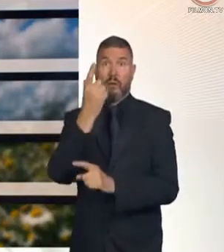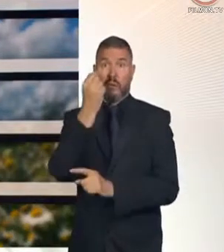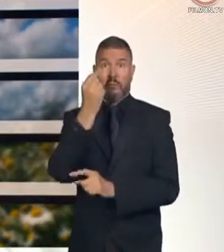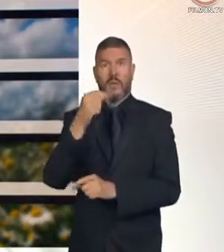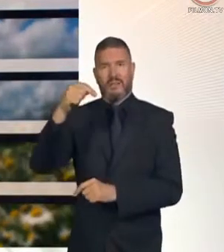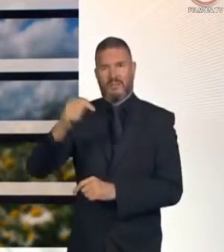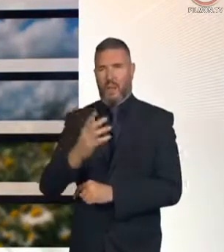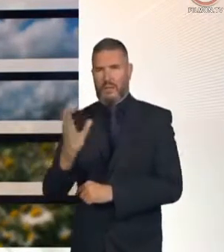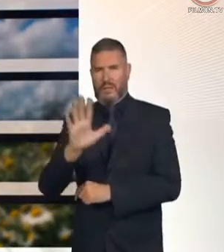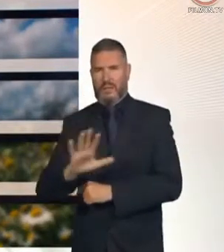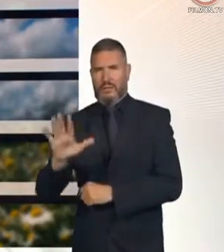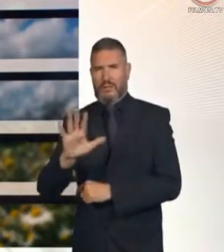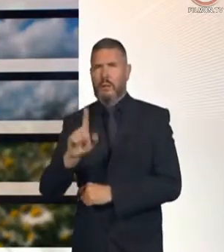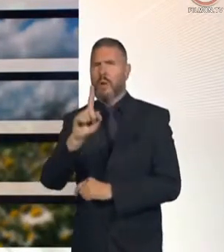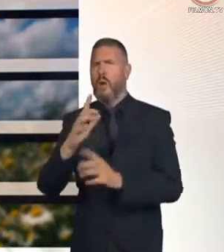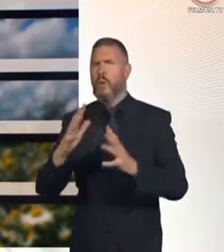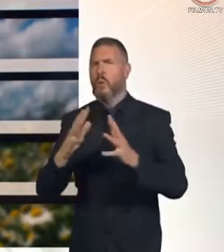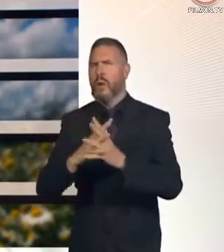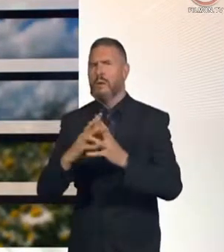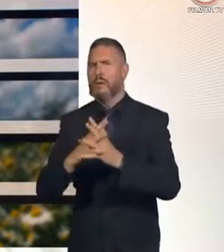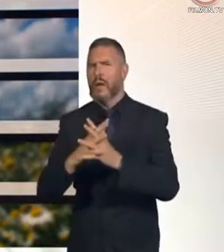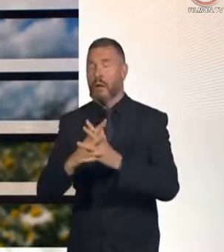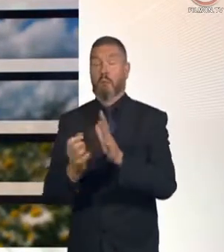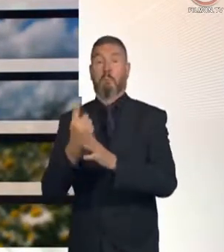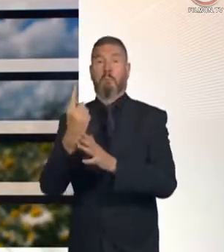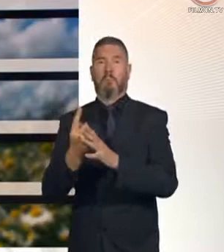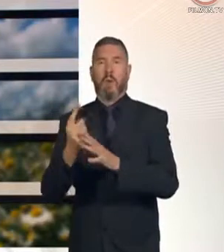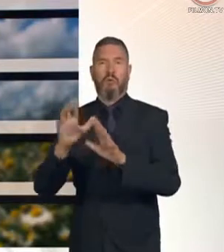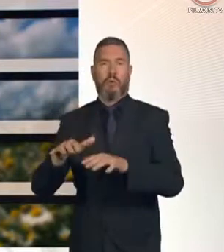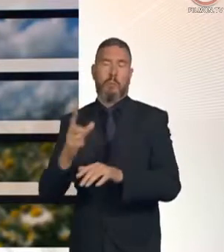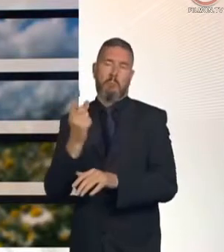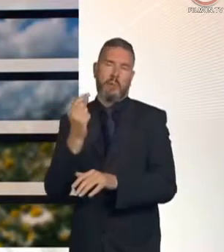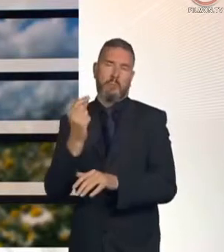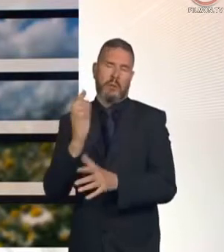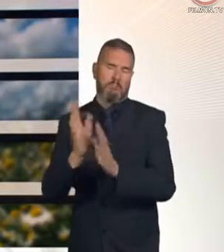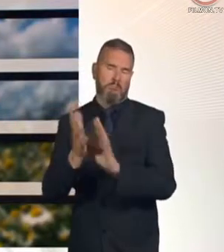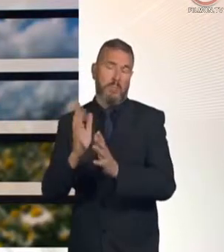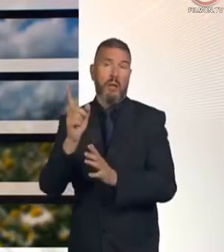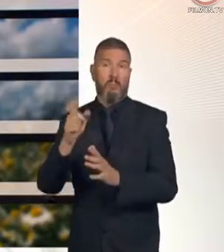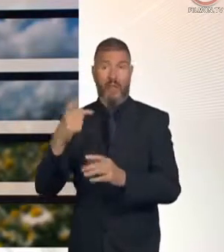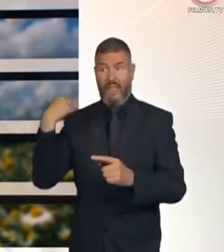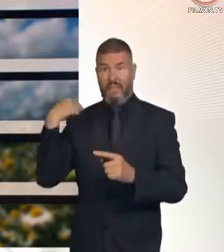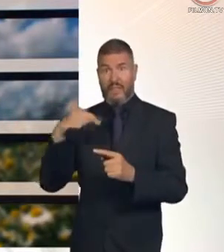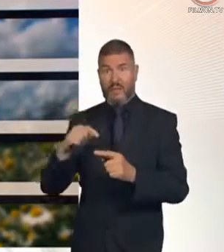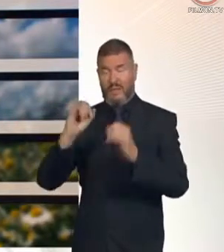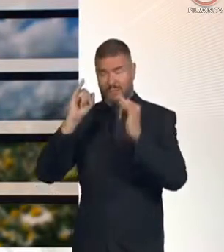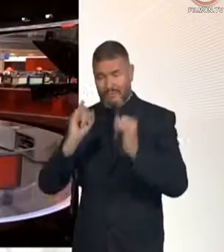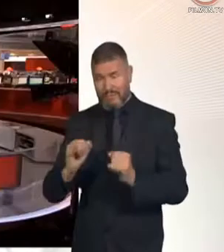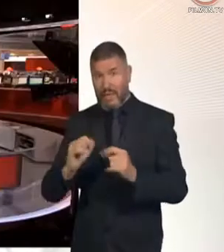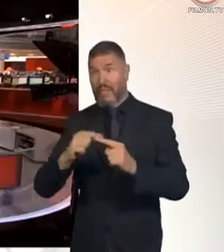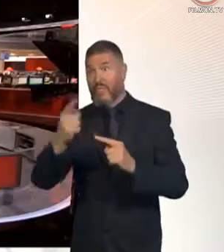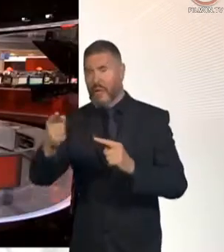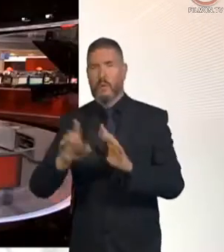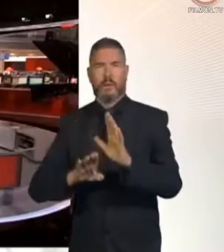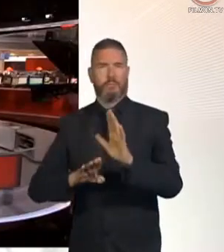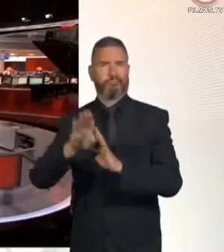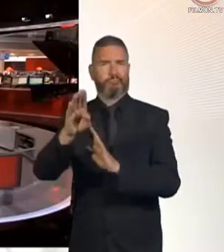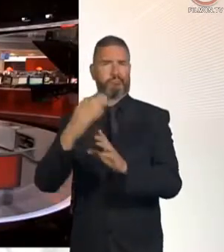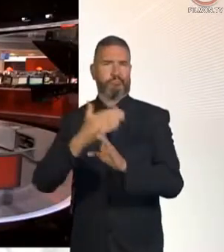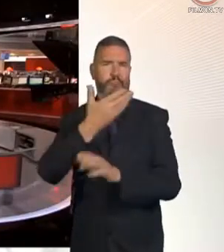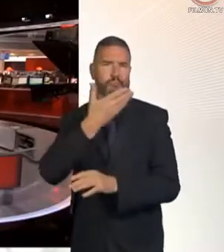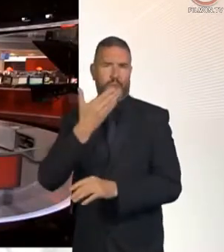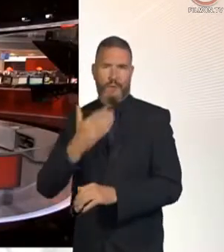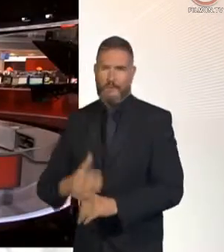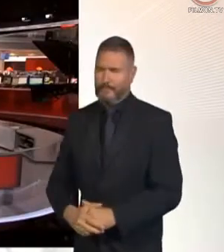southeast. Just Wednesday, we could see a brief hiccup with a little more rain. But certainly in comparison to this week, much better. Thank you.